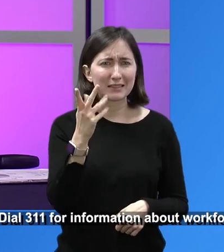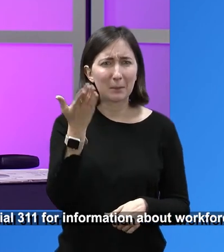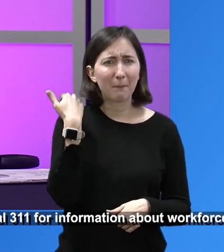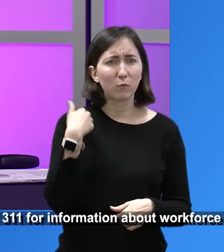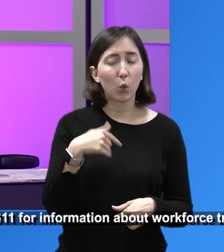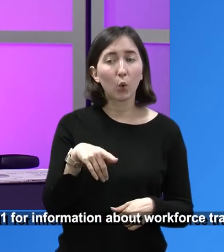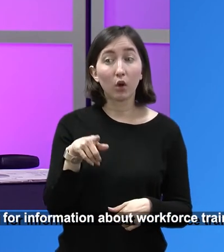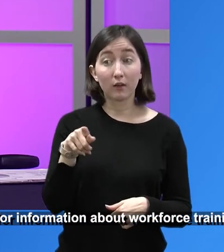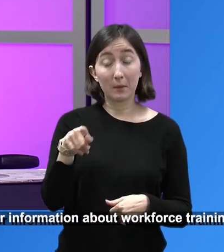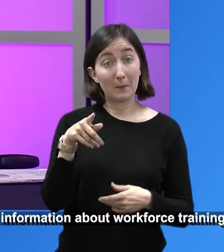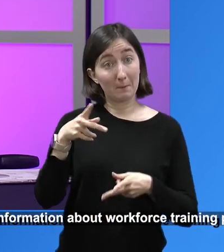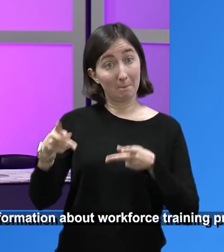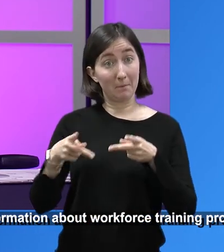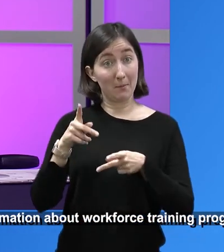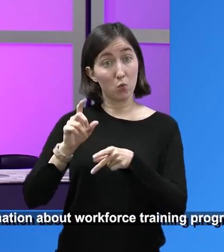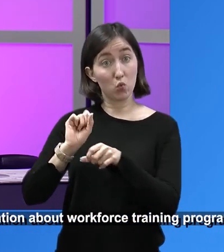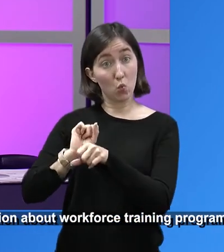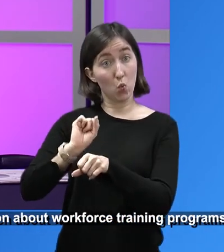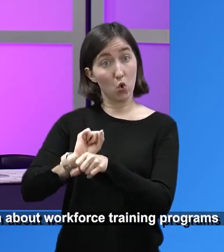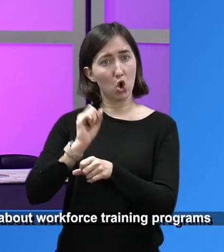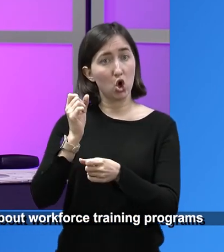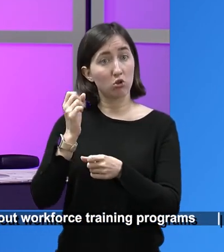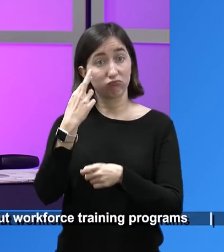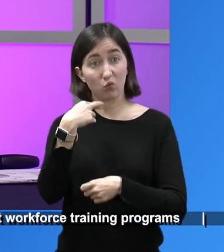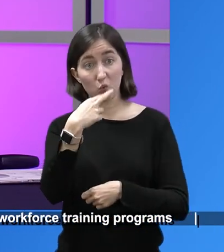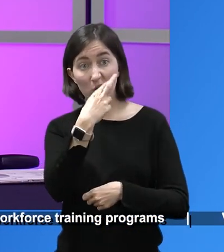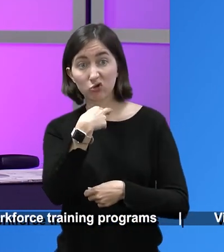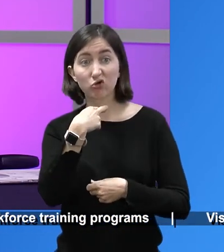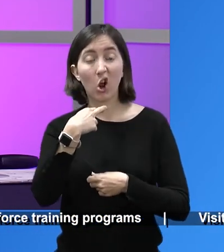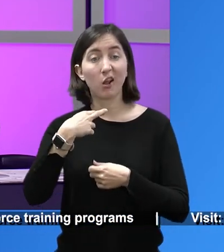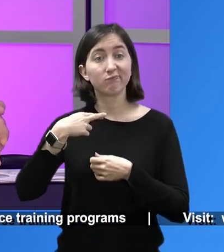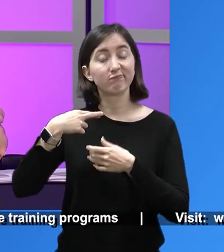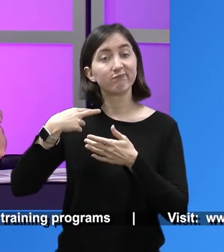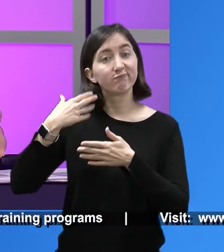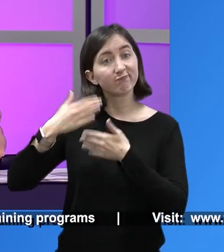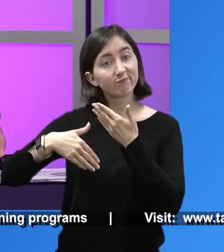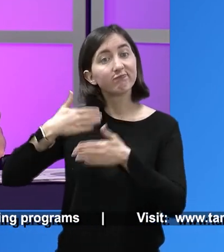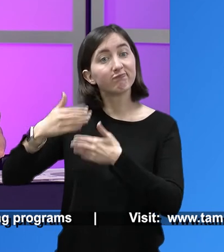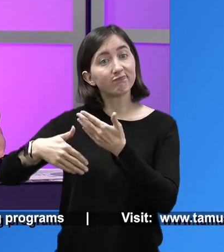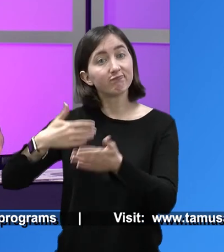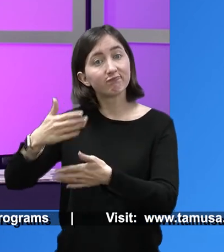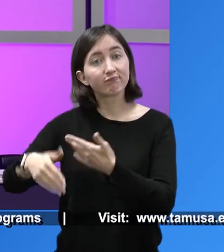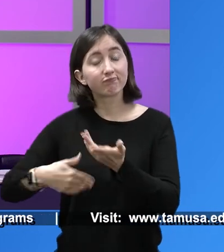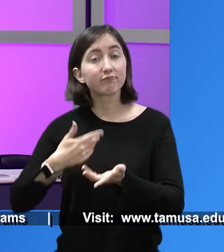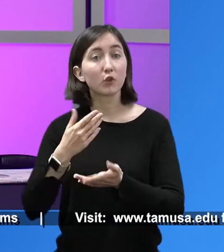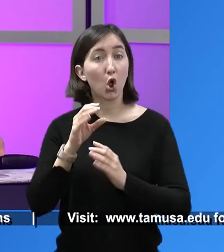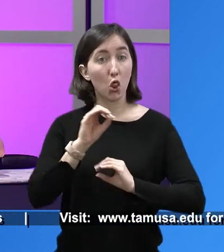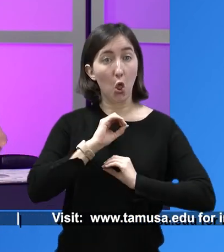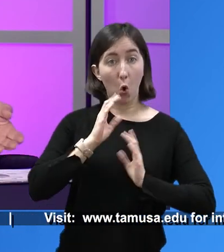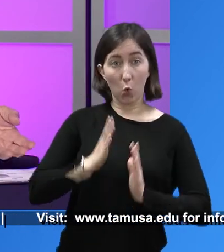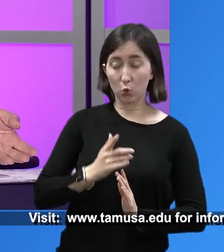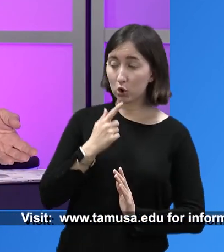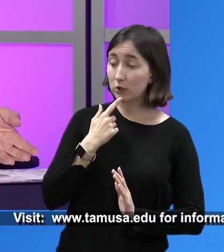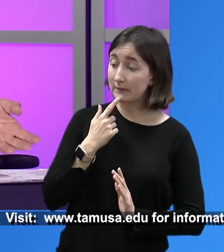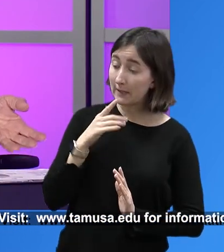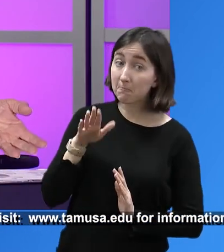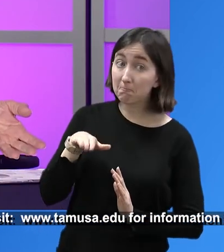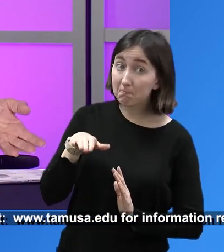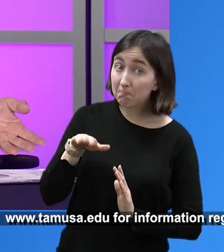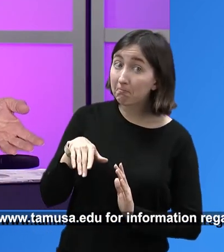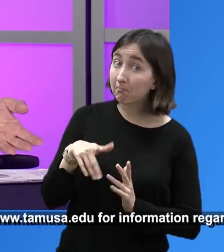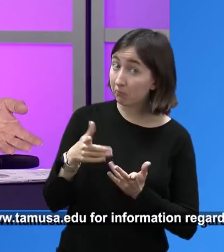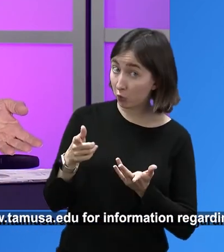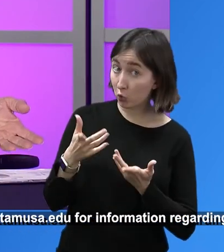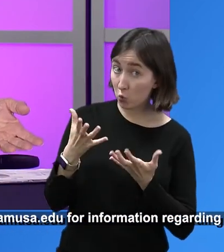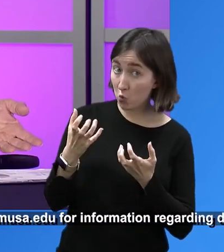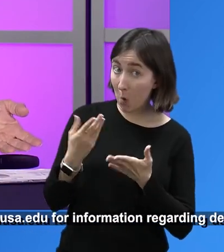And then the owner decided, you know what, I want to retire. Would you like to buy the business? Mm-hmm. The owner shows him or her the